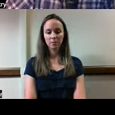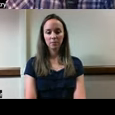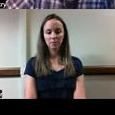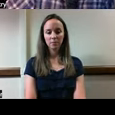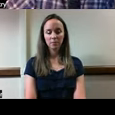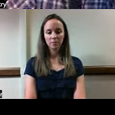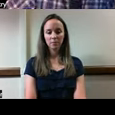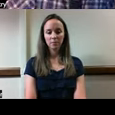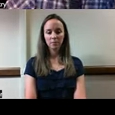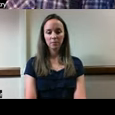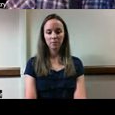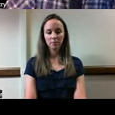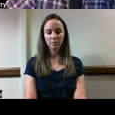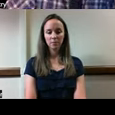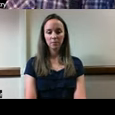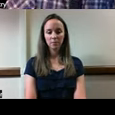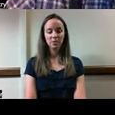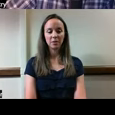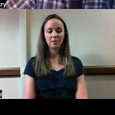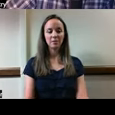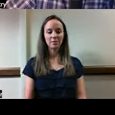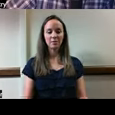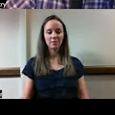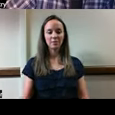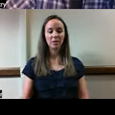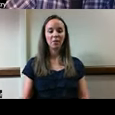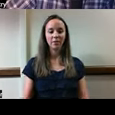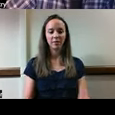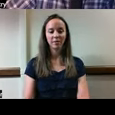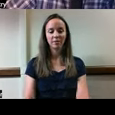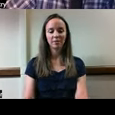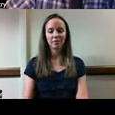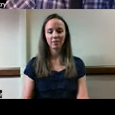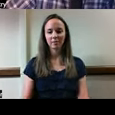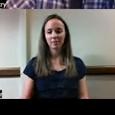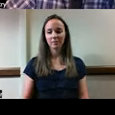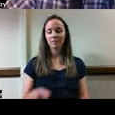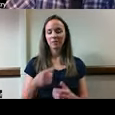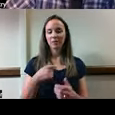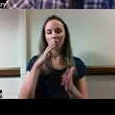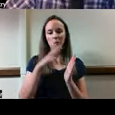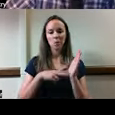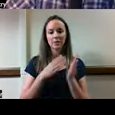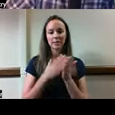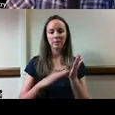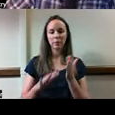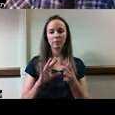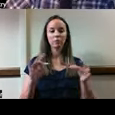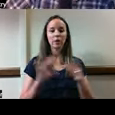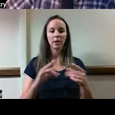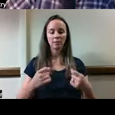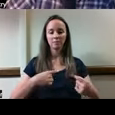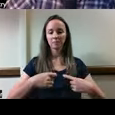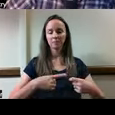So, I'm going to read off the suggested slide. The problems that have been posted so far. Rhonda